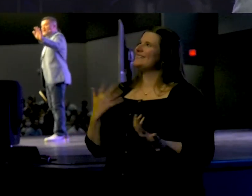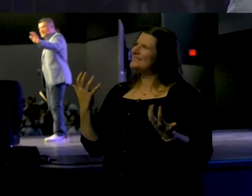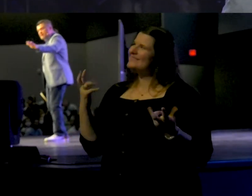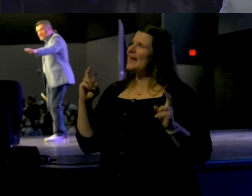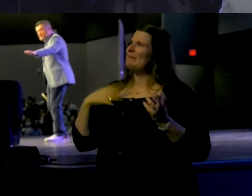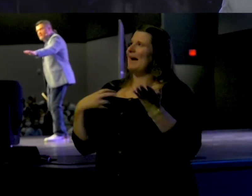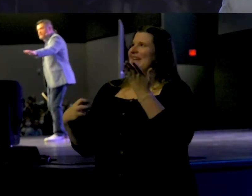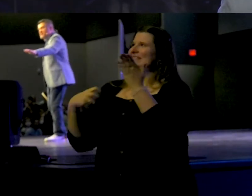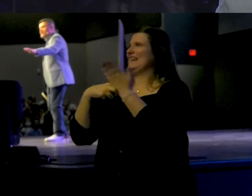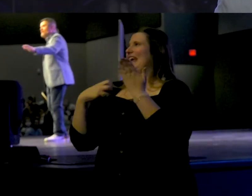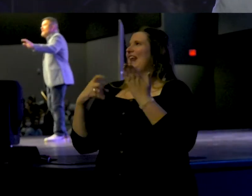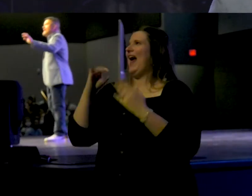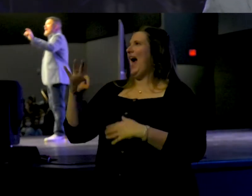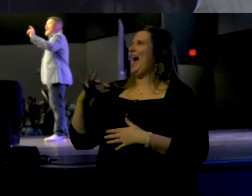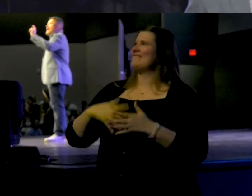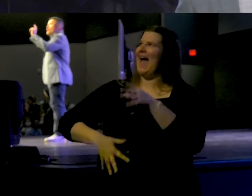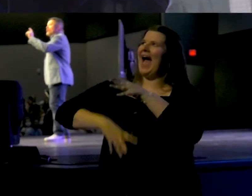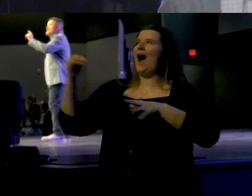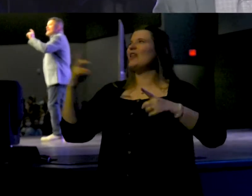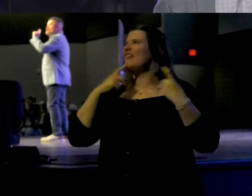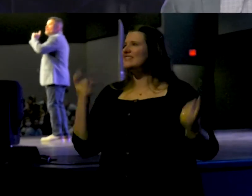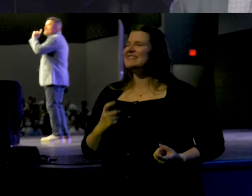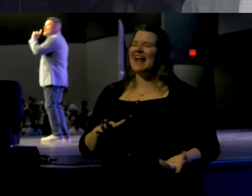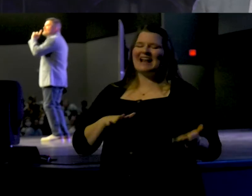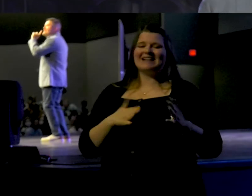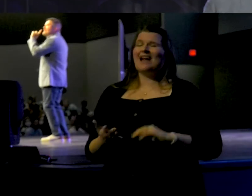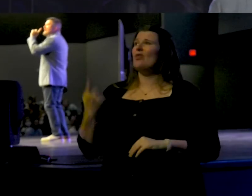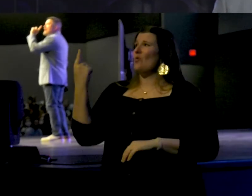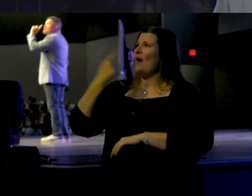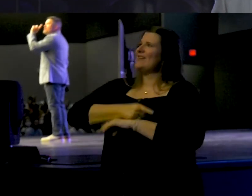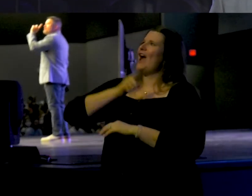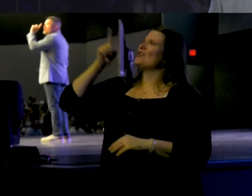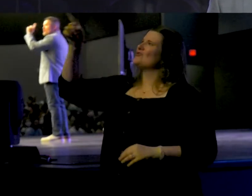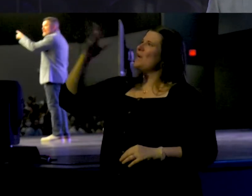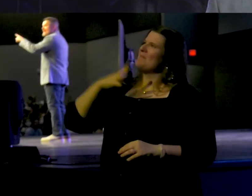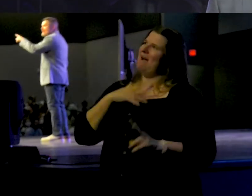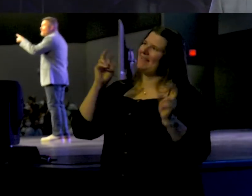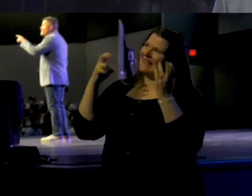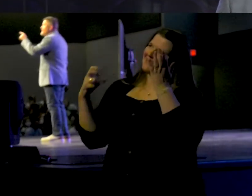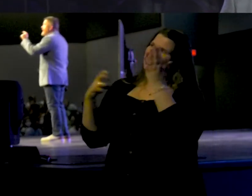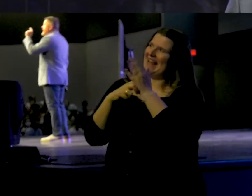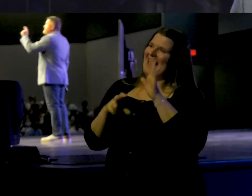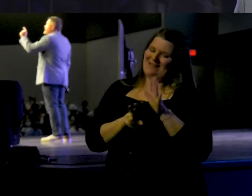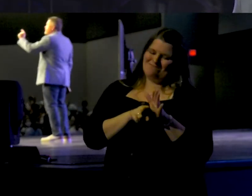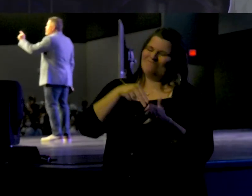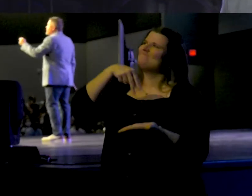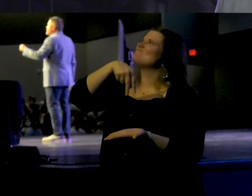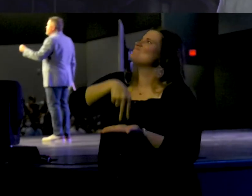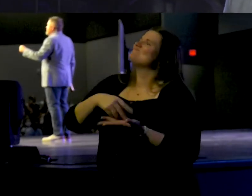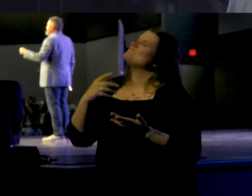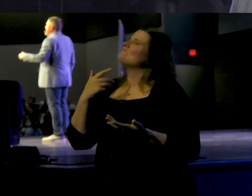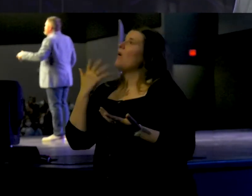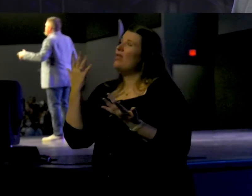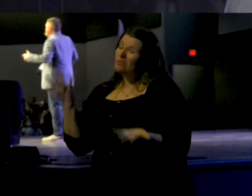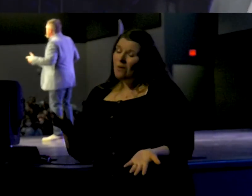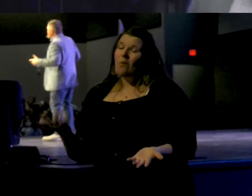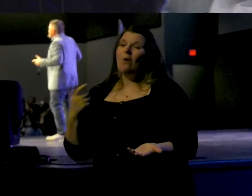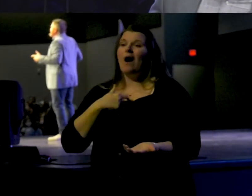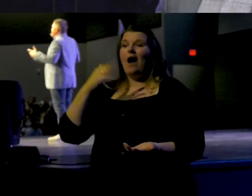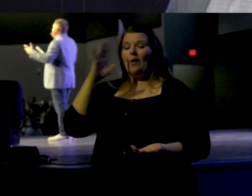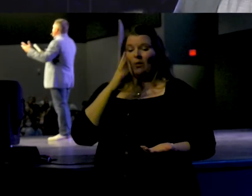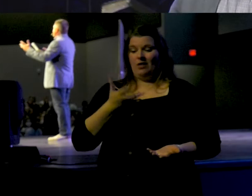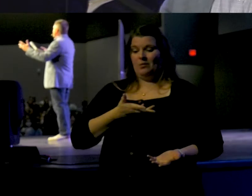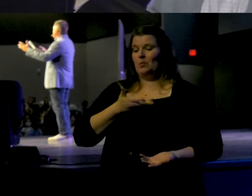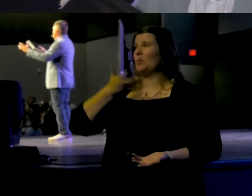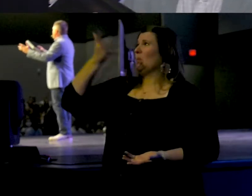the condemnation of sin, and one day you'll be my ticket out of the grave, and therefore, I'm going to